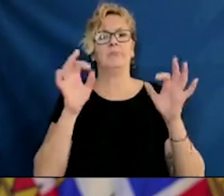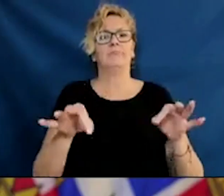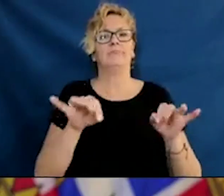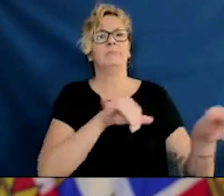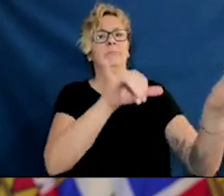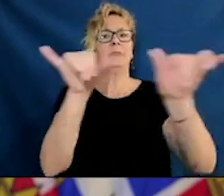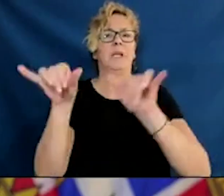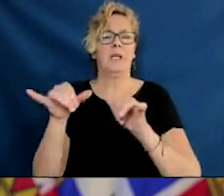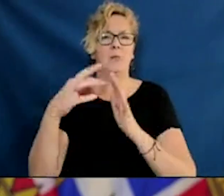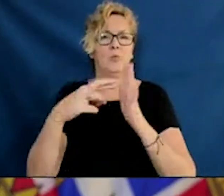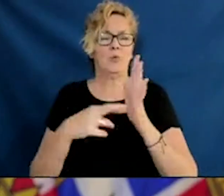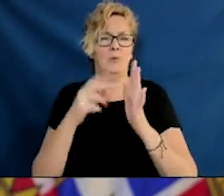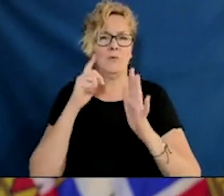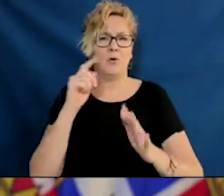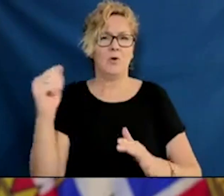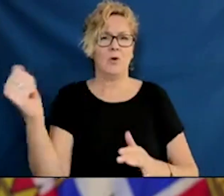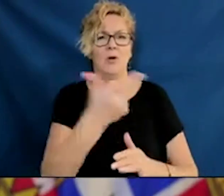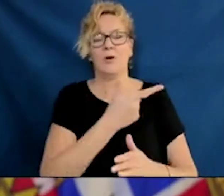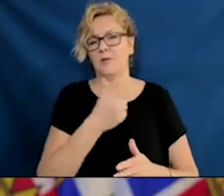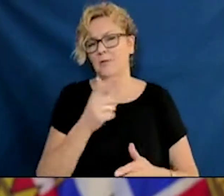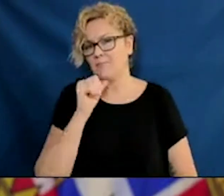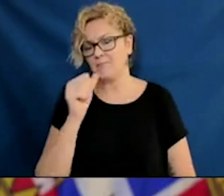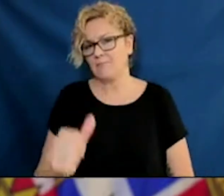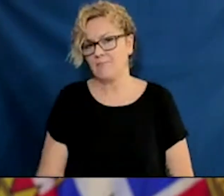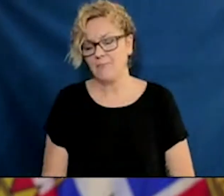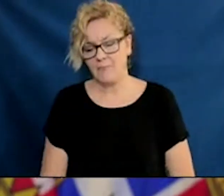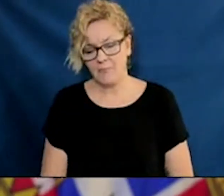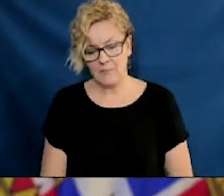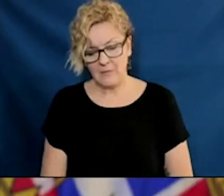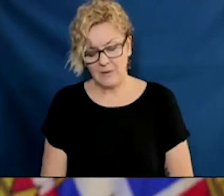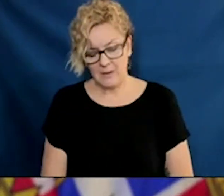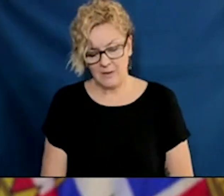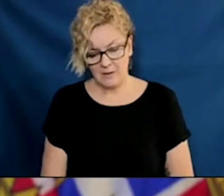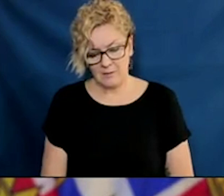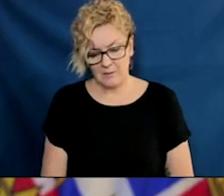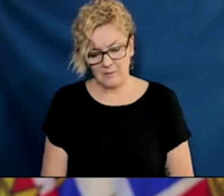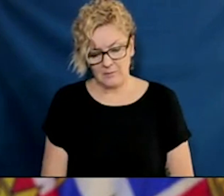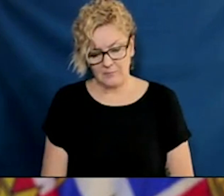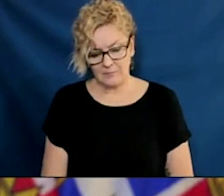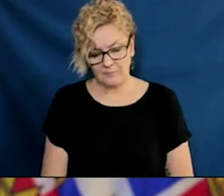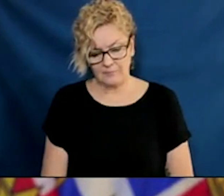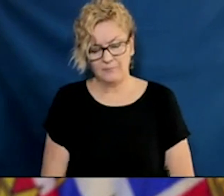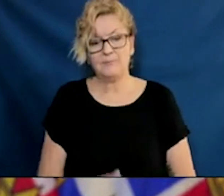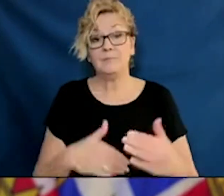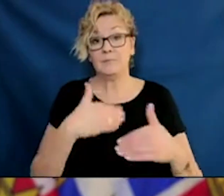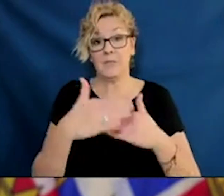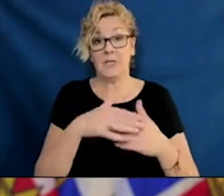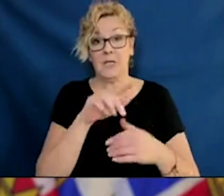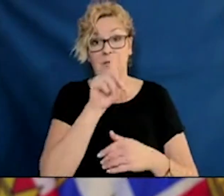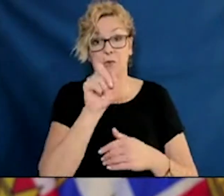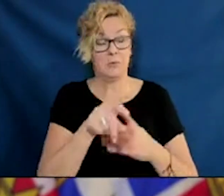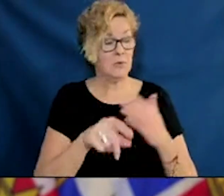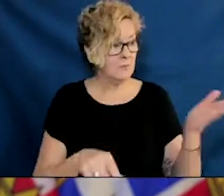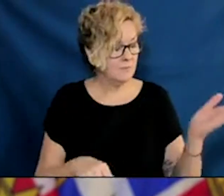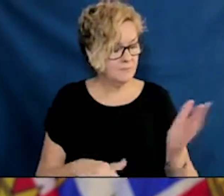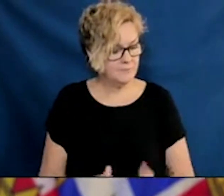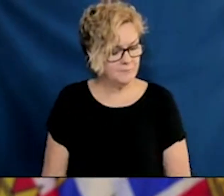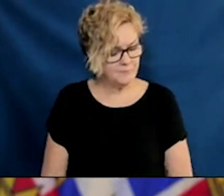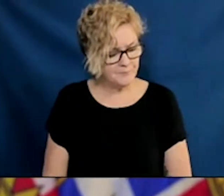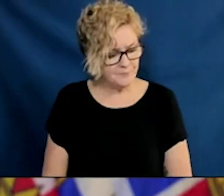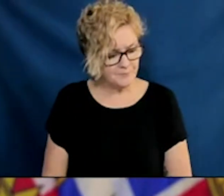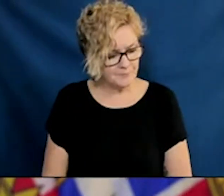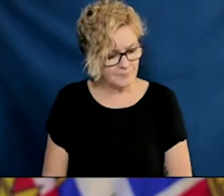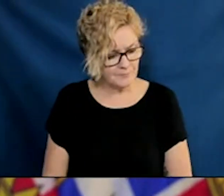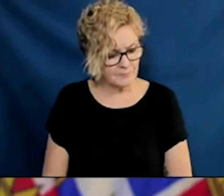Hi, this question is for Minister Dix. It's in relation to the allegations